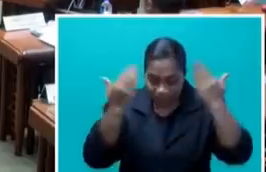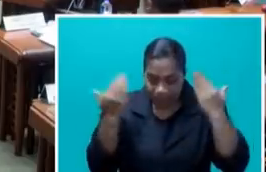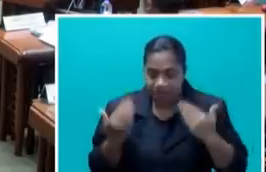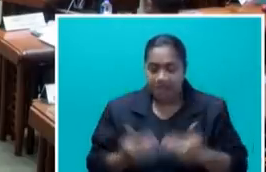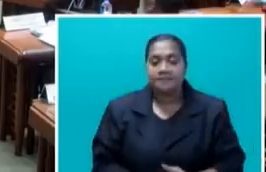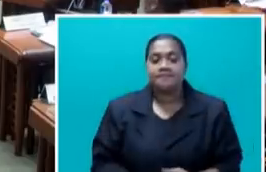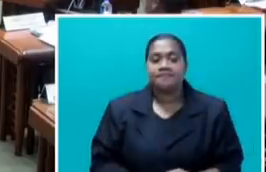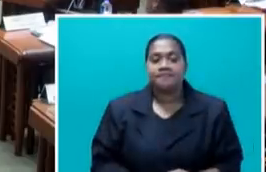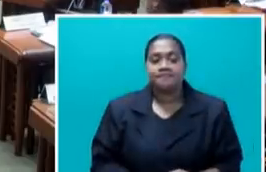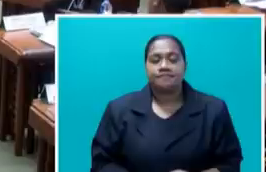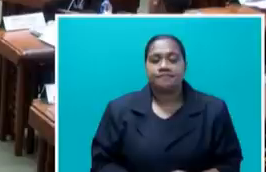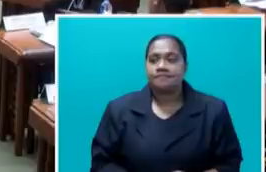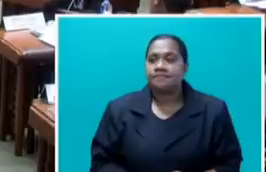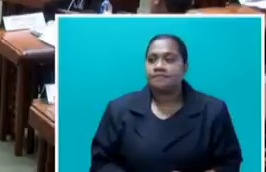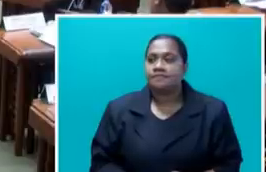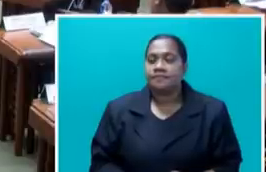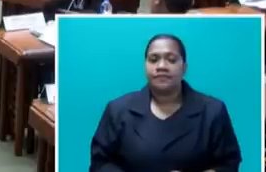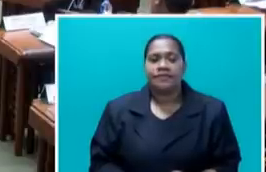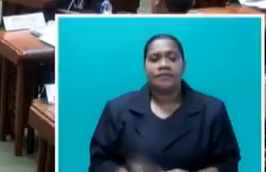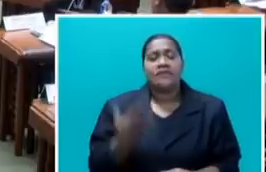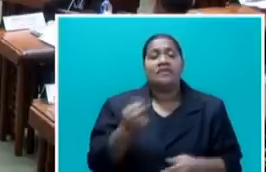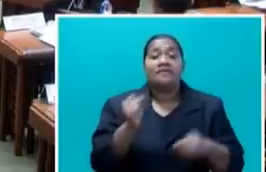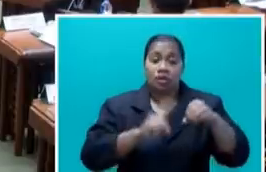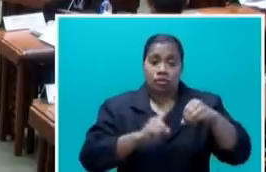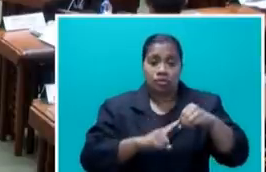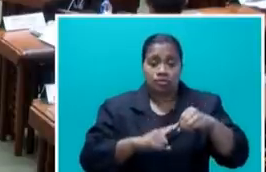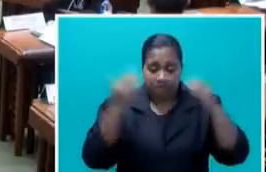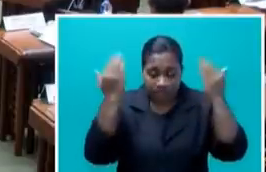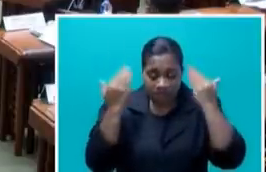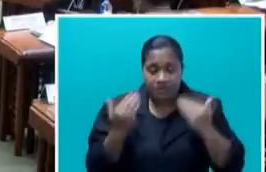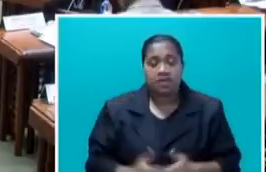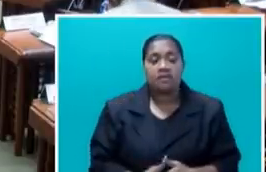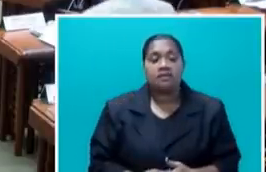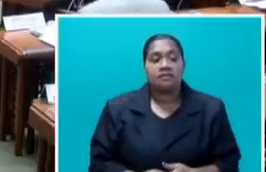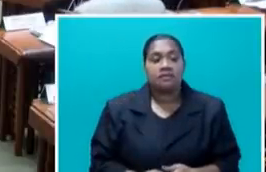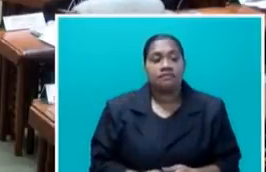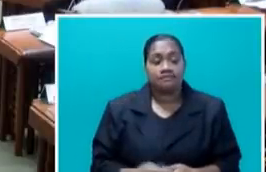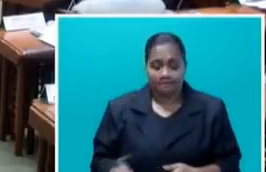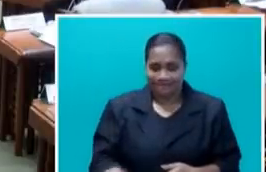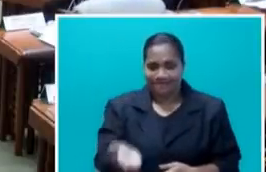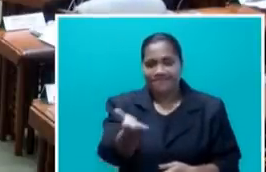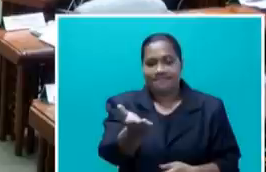A supplementary question, Mr Speaker. Honourable member, have the floor.